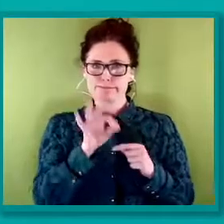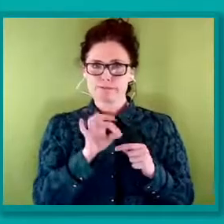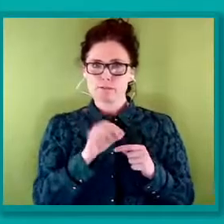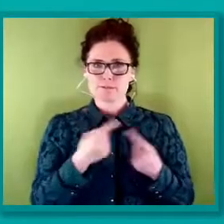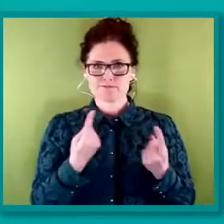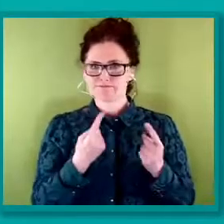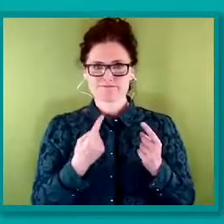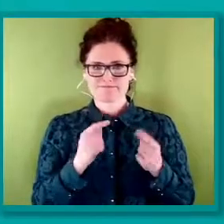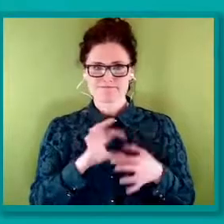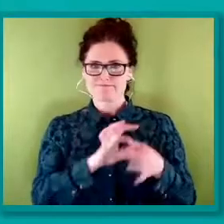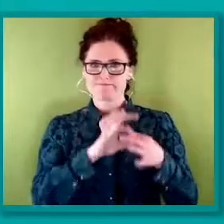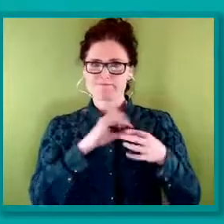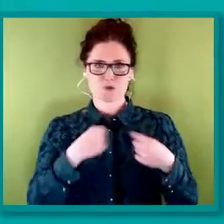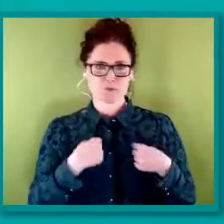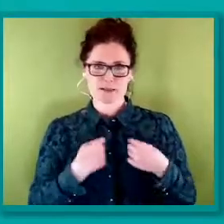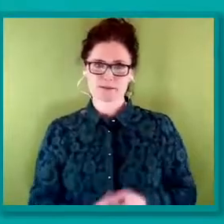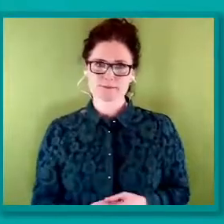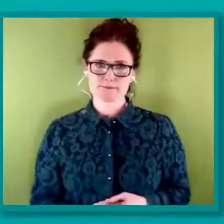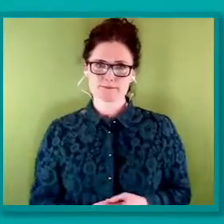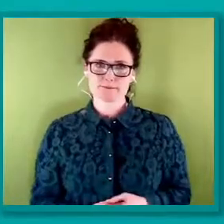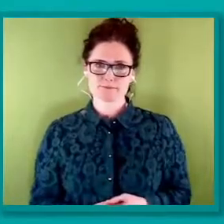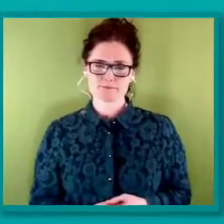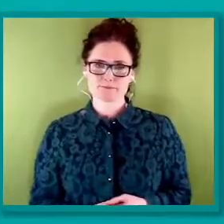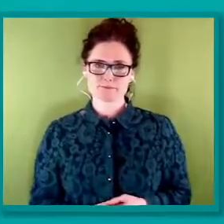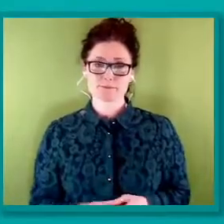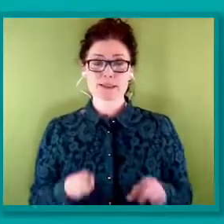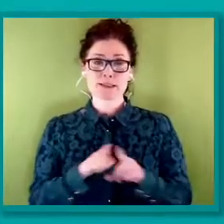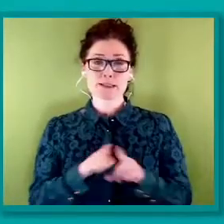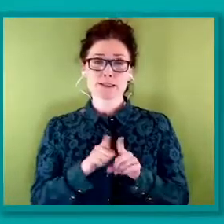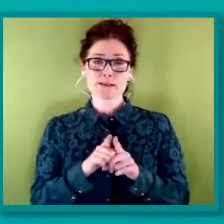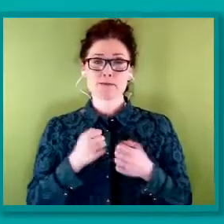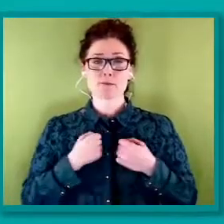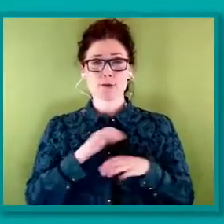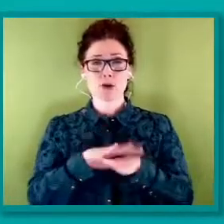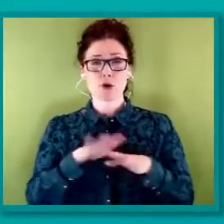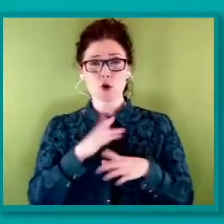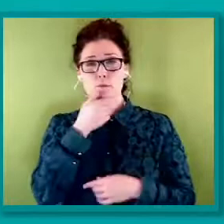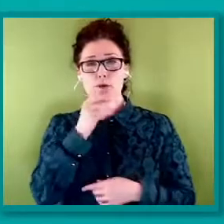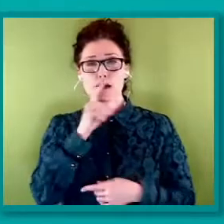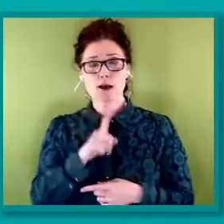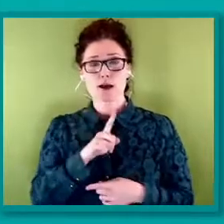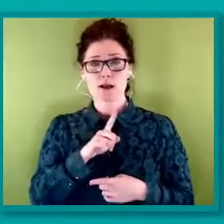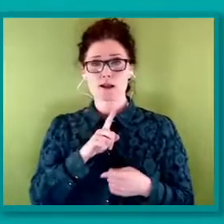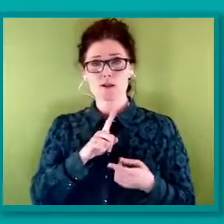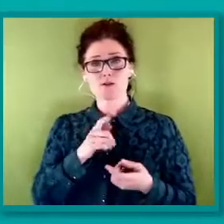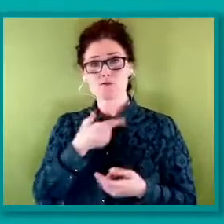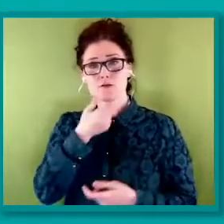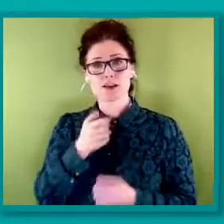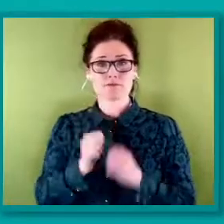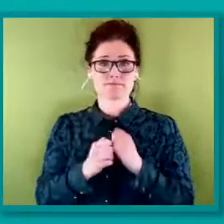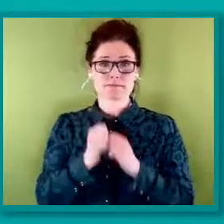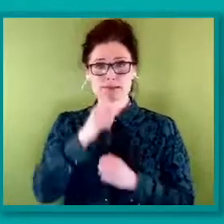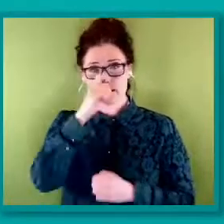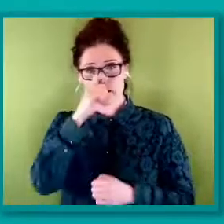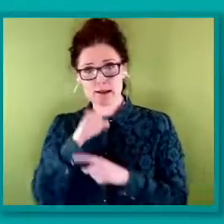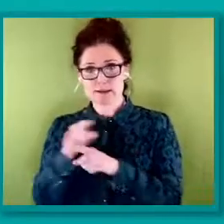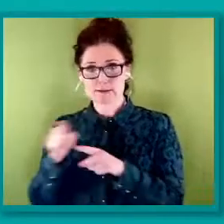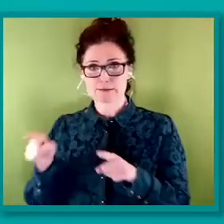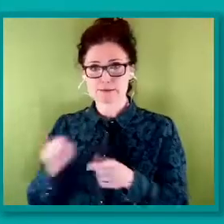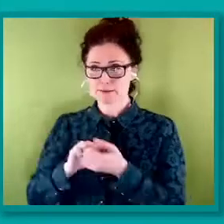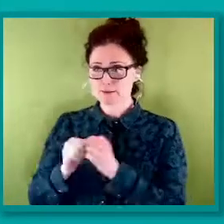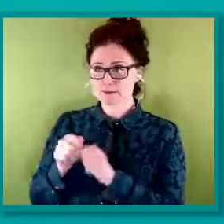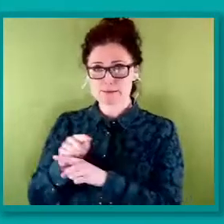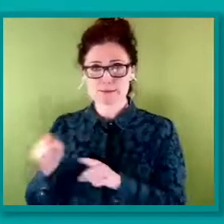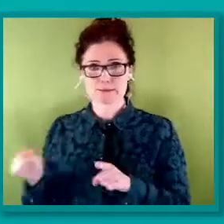The same thing happens to my non-binary siblings on a daily basis and there cannot be better data to produce